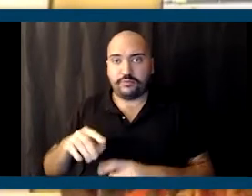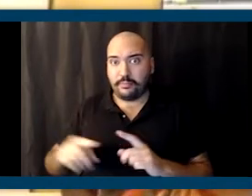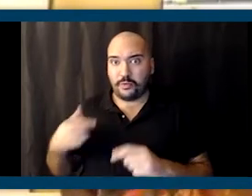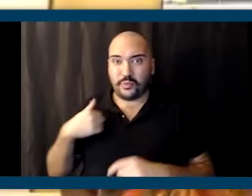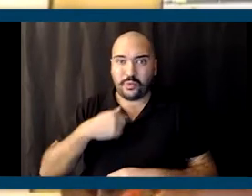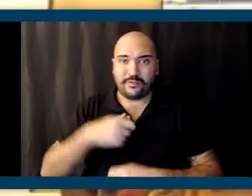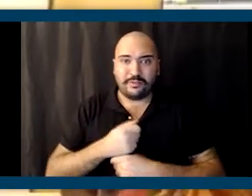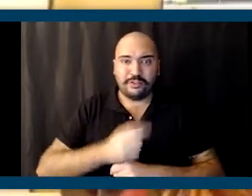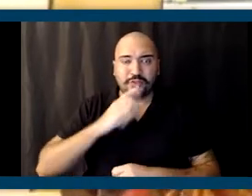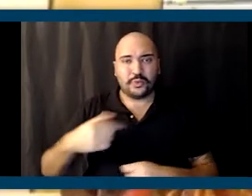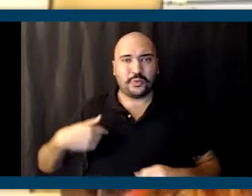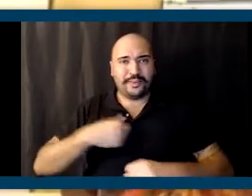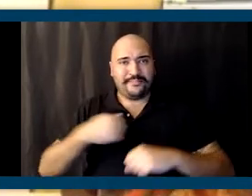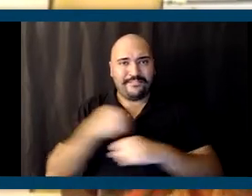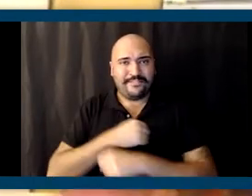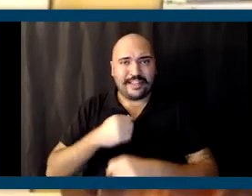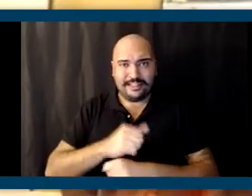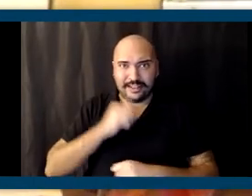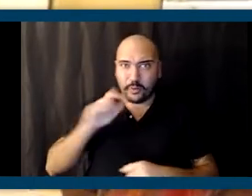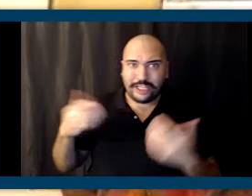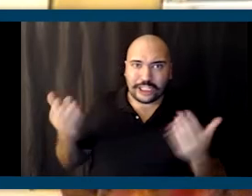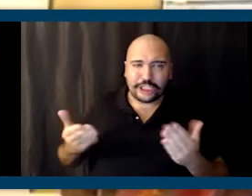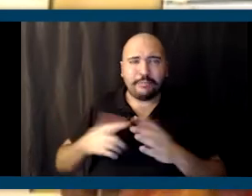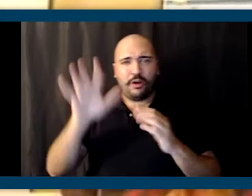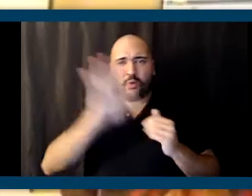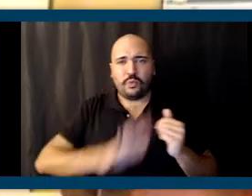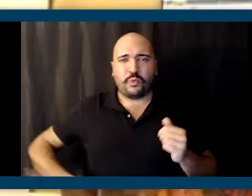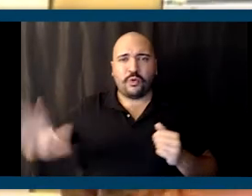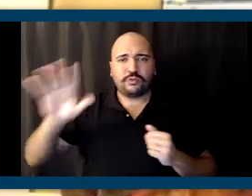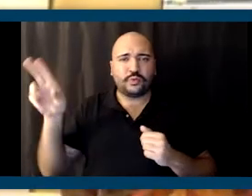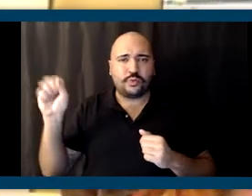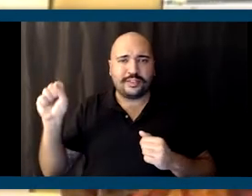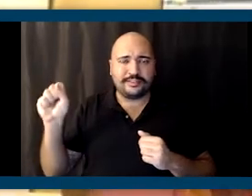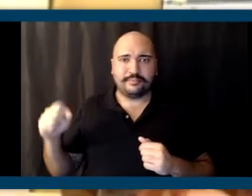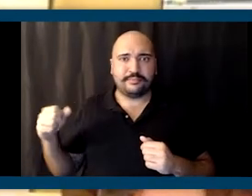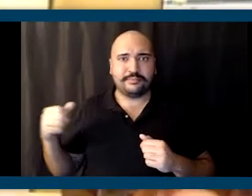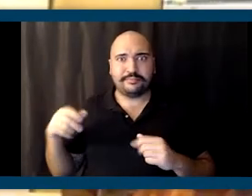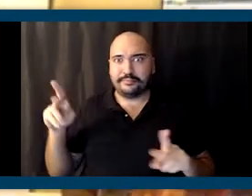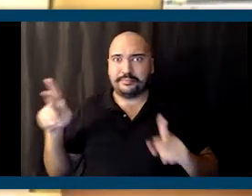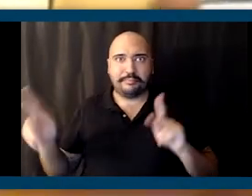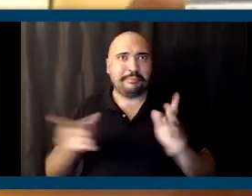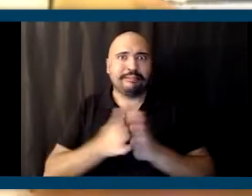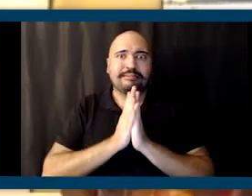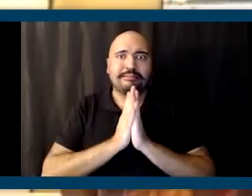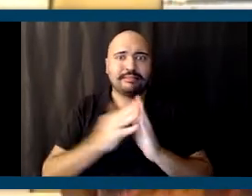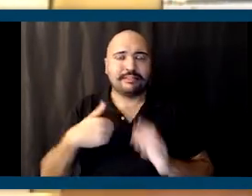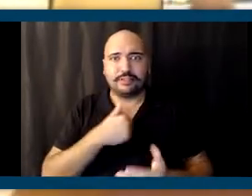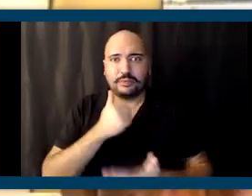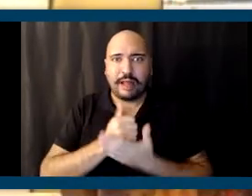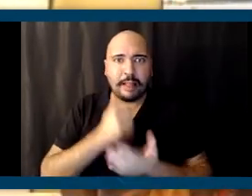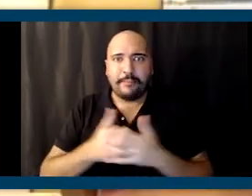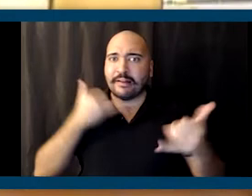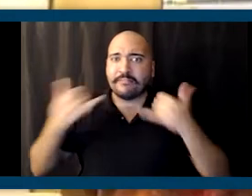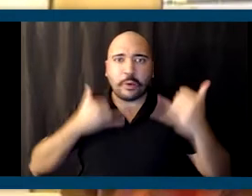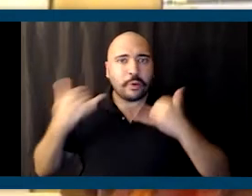make sure that we are fighting it not only here, but across the nation. And their folks are asking us to help in every way we can to do phone banking, the